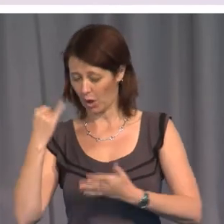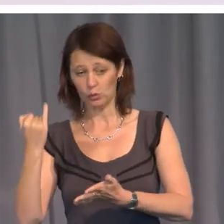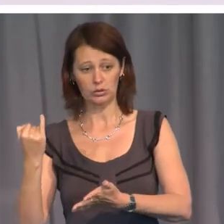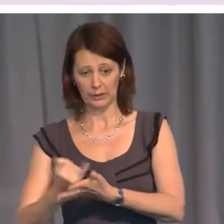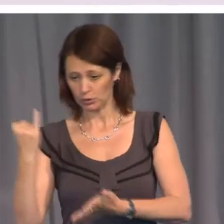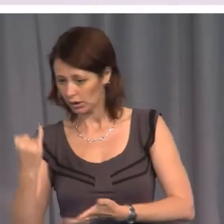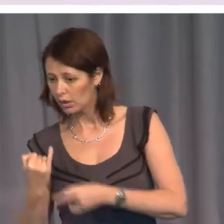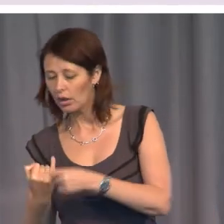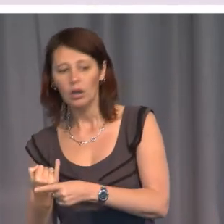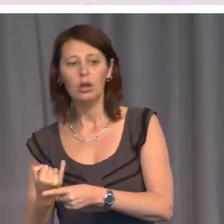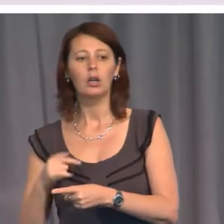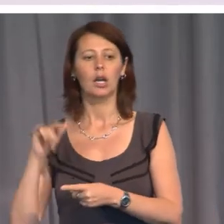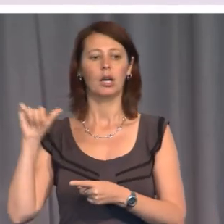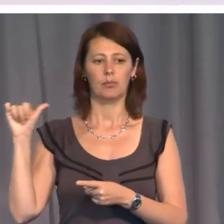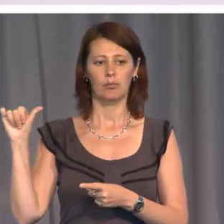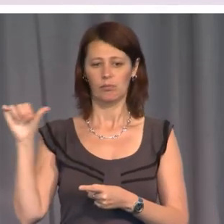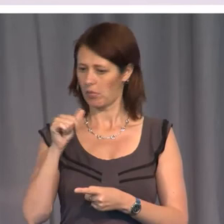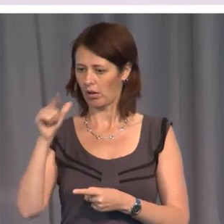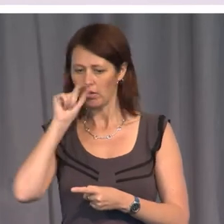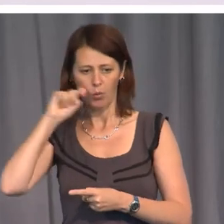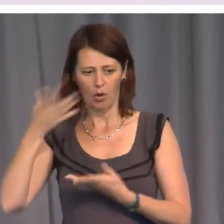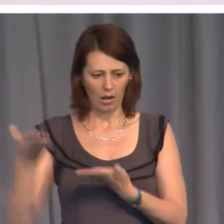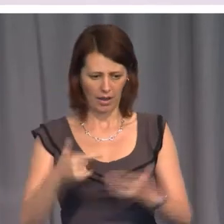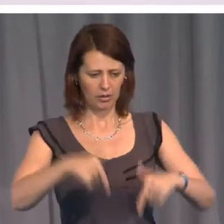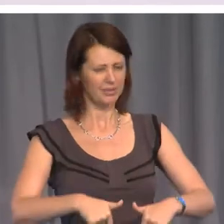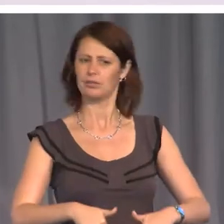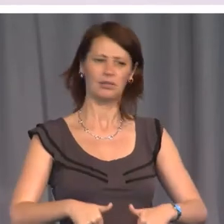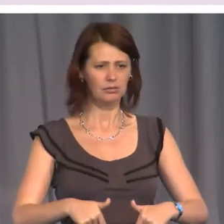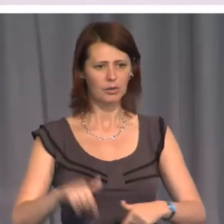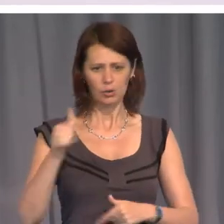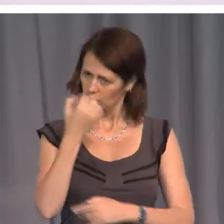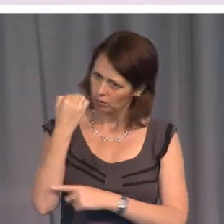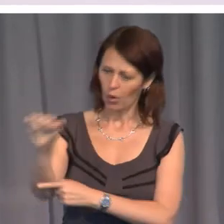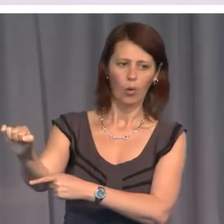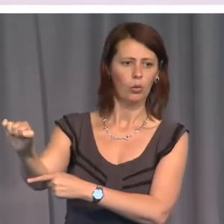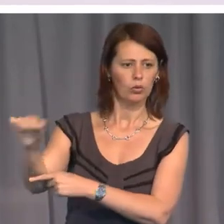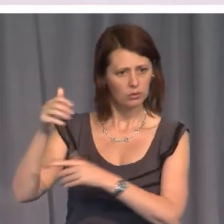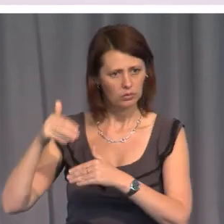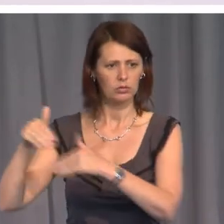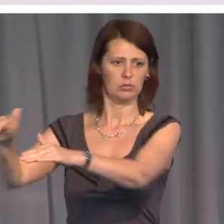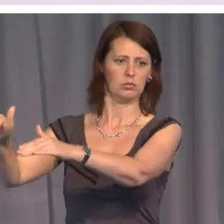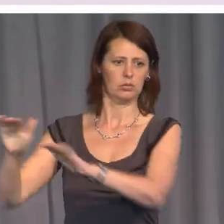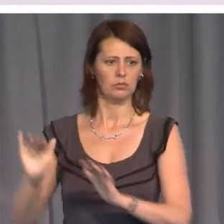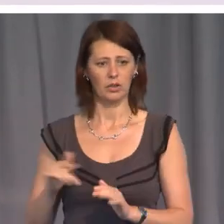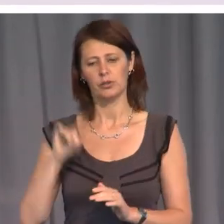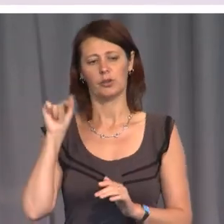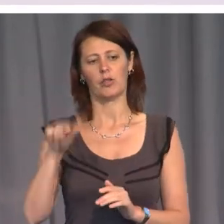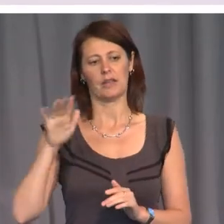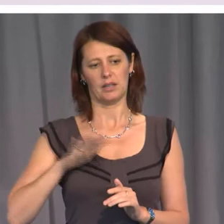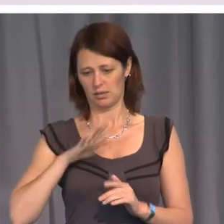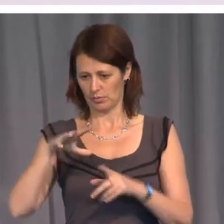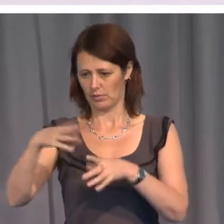not so gravely as would have them picked up by international